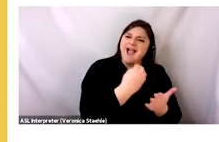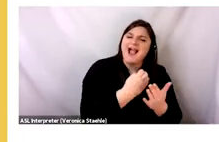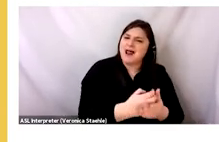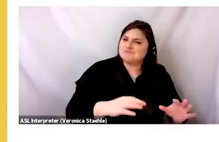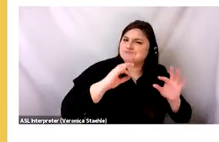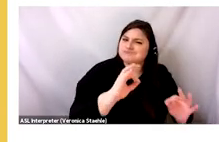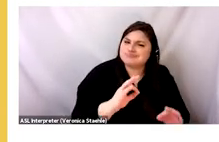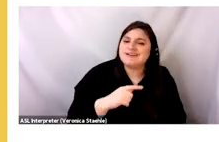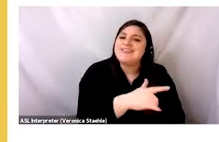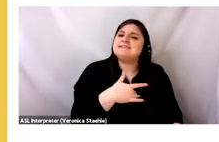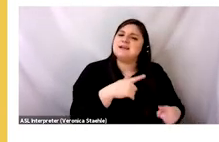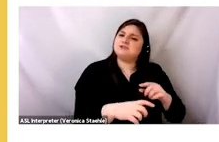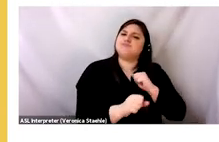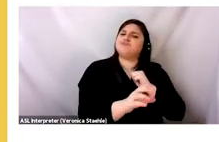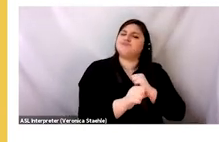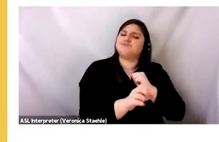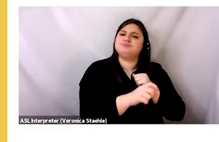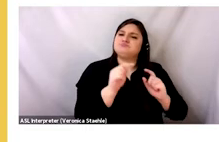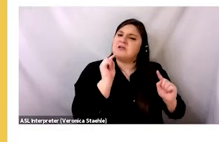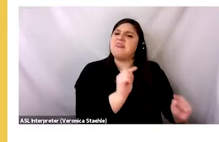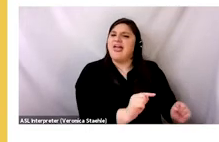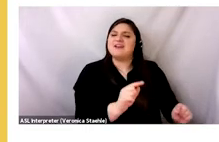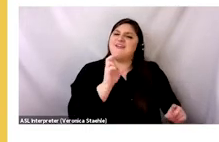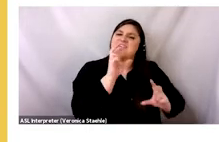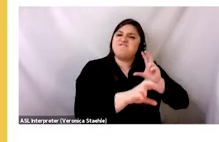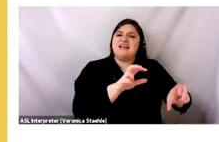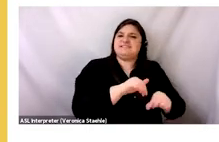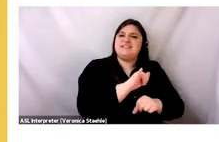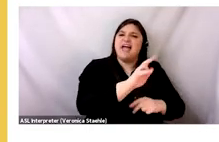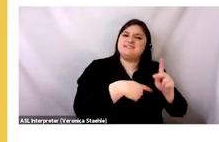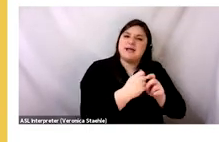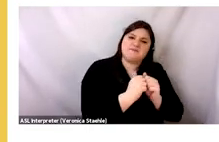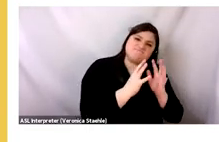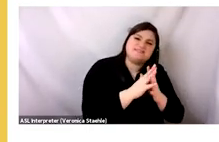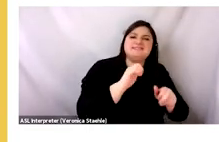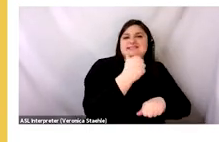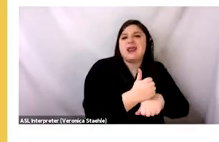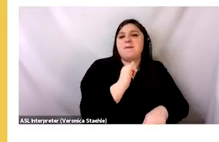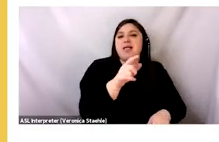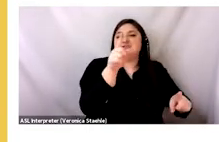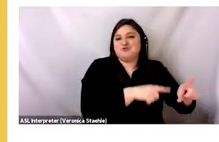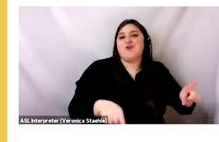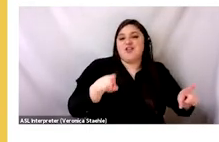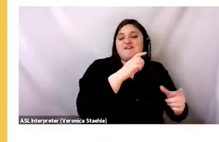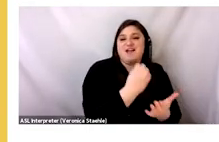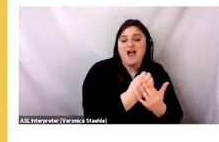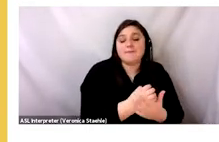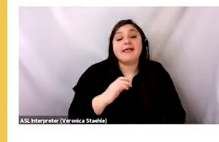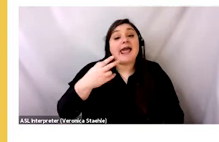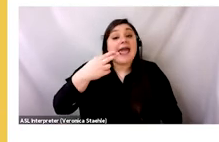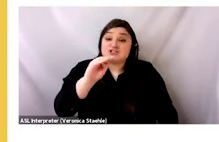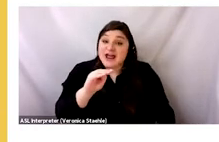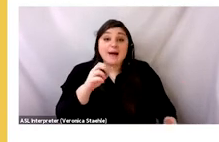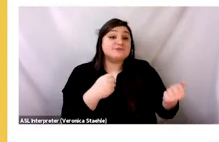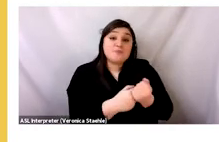responsible for most of the waste that's ending up on Ghana's beaches are the same brands that are investing the most in circular initiatives, so